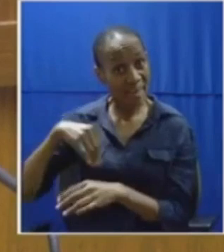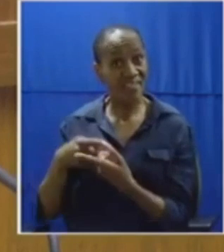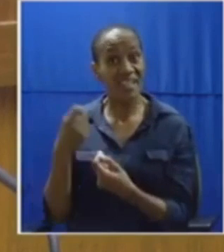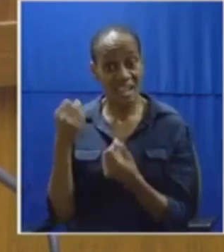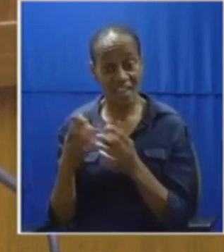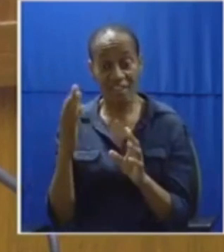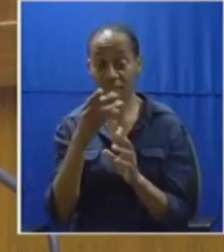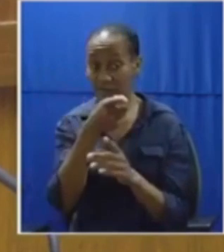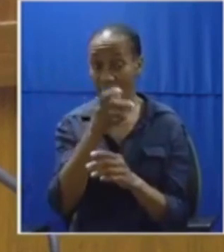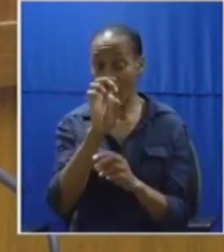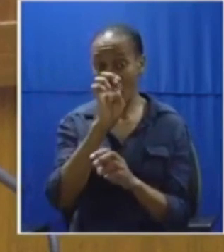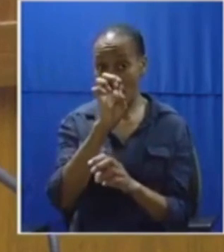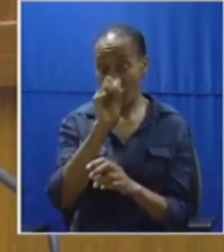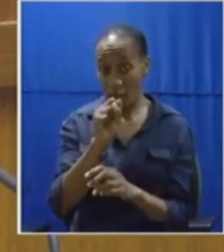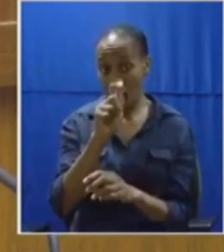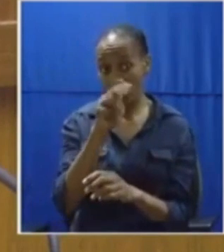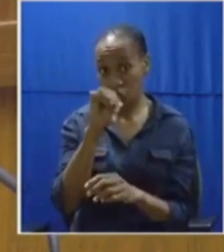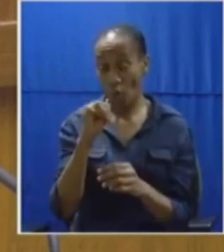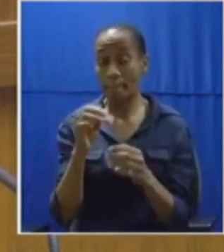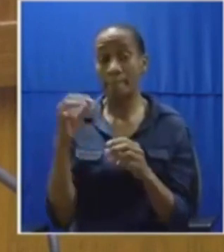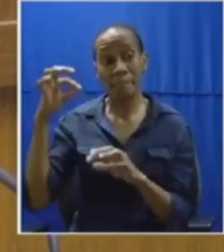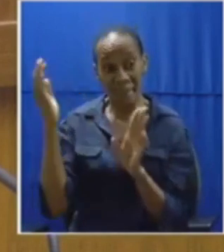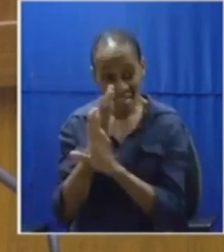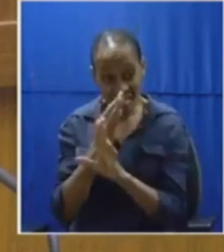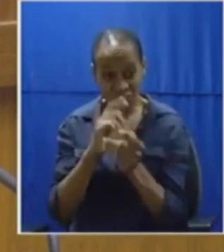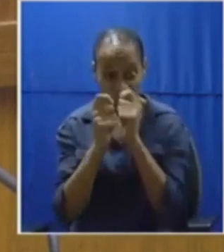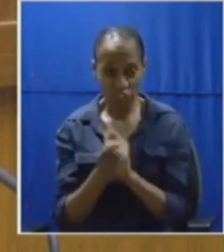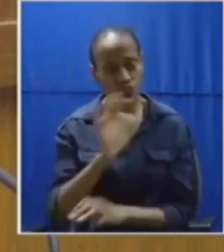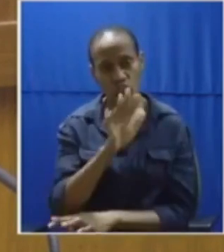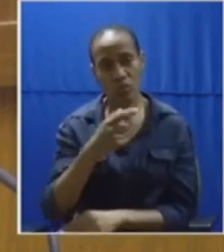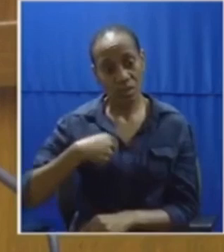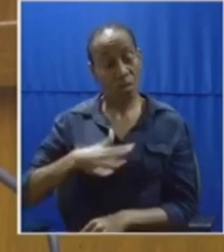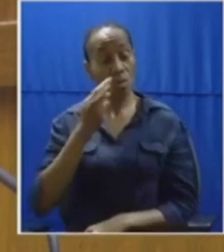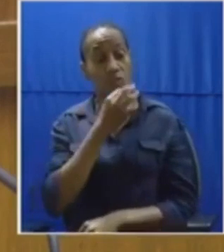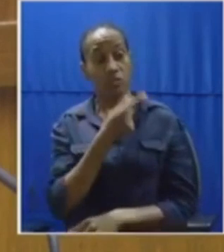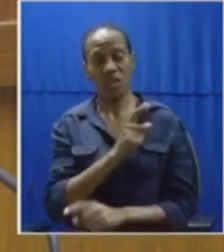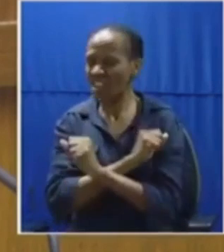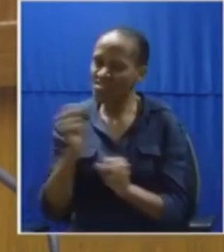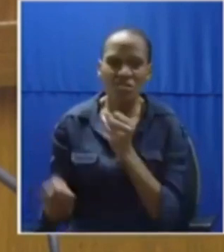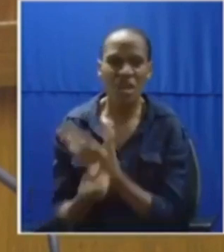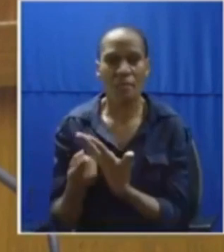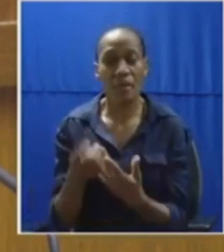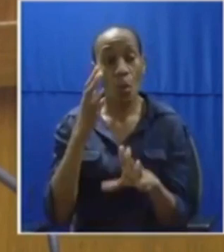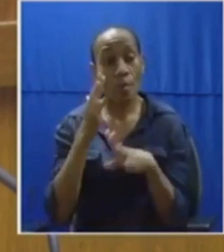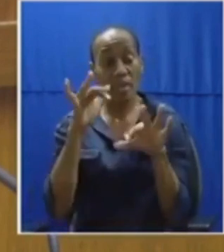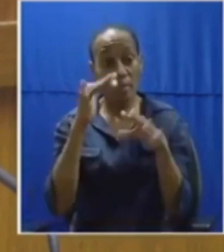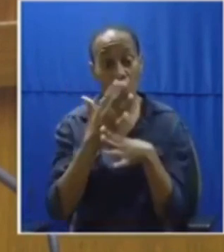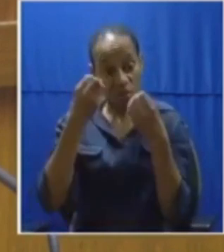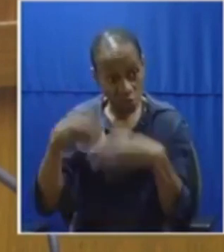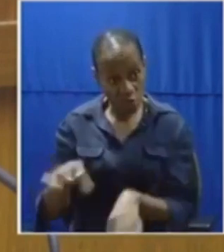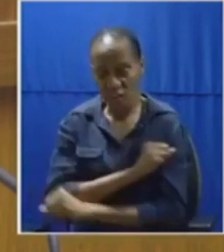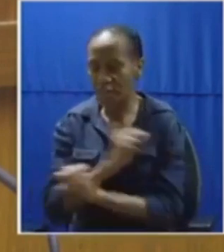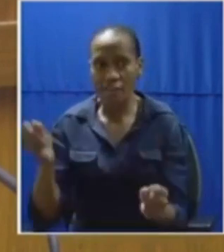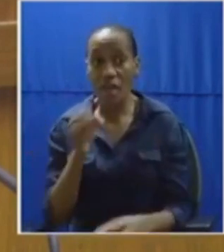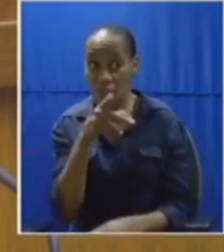We want to tell you here that ESCOM will not be privatized and there are no retrenchments that are going to take place. If you